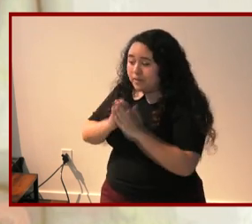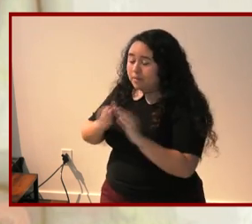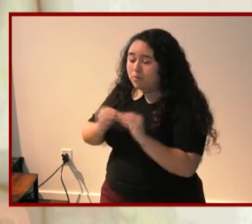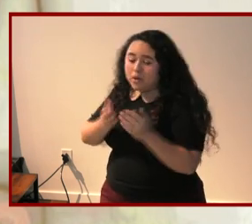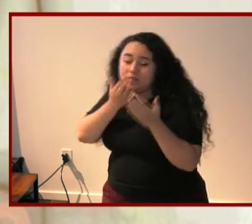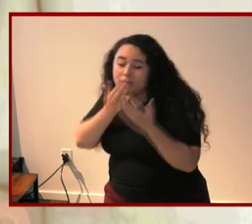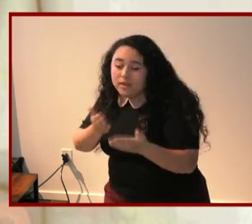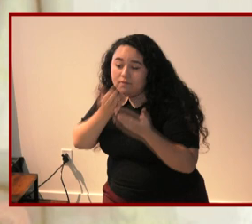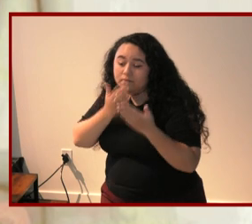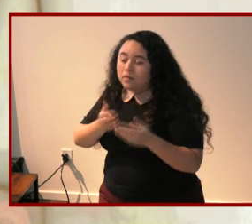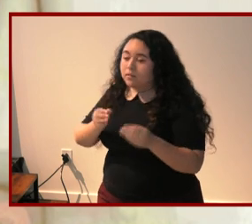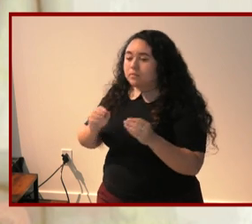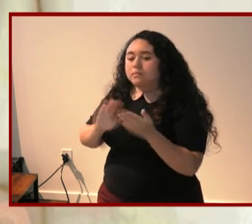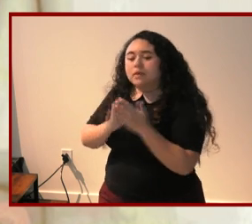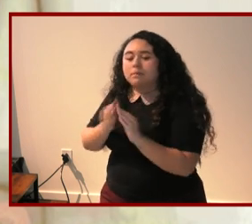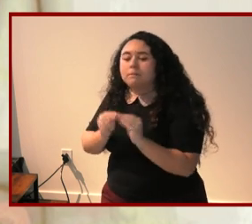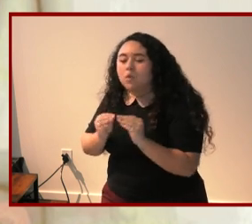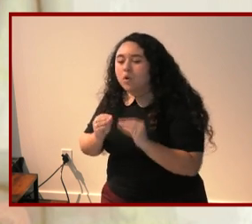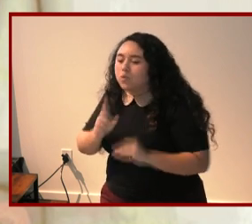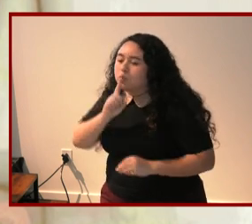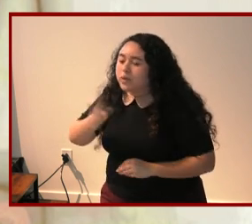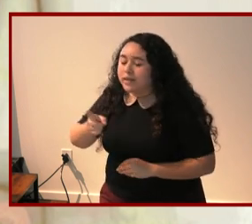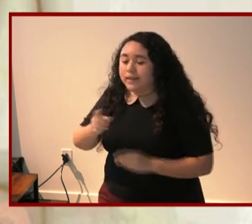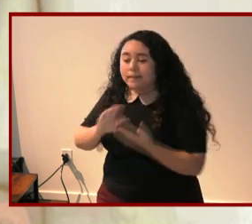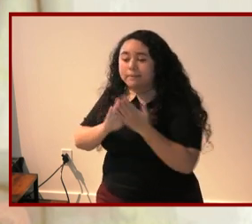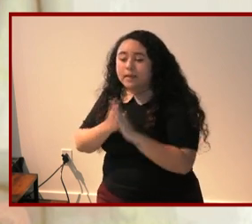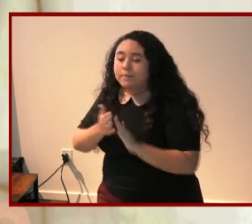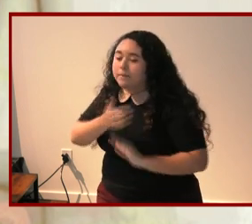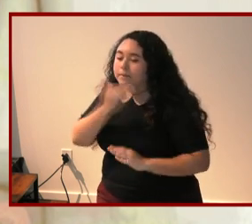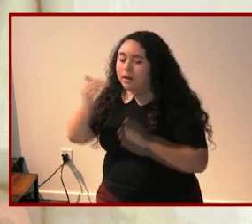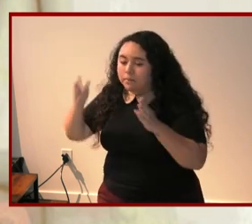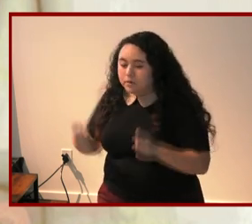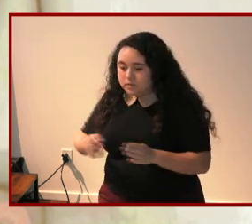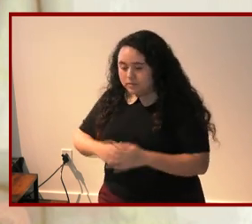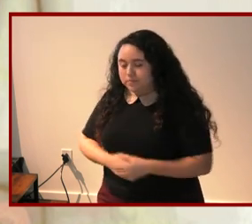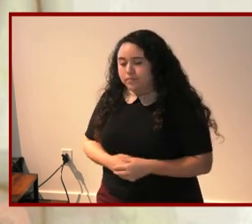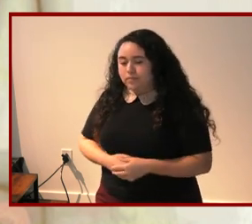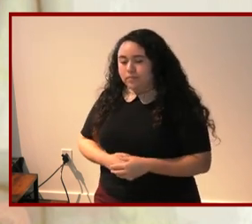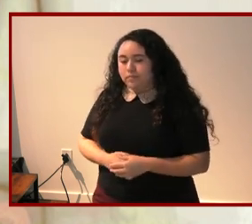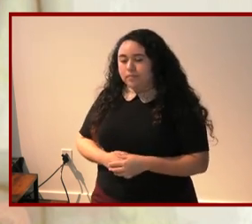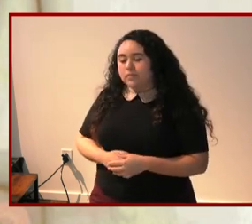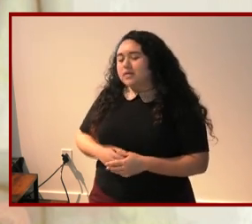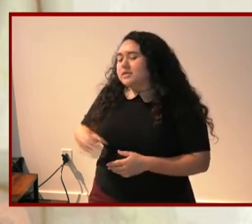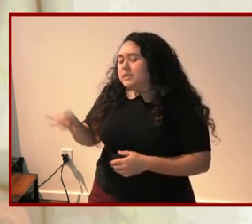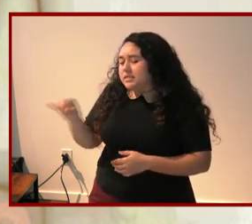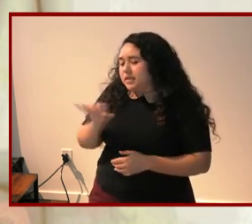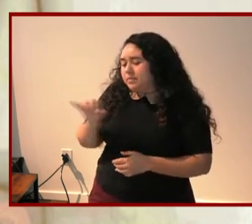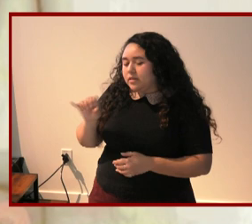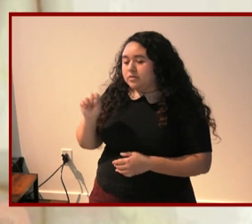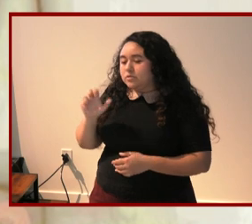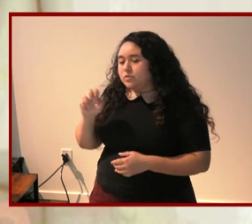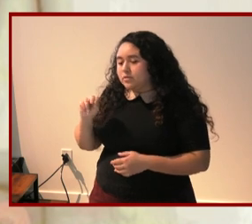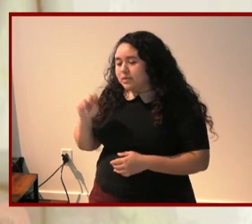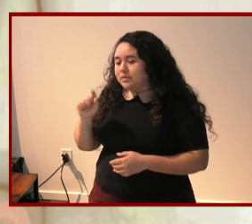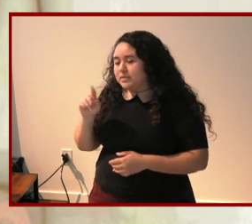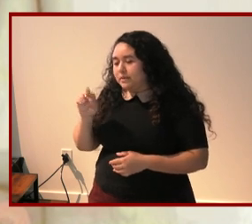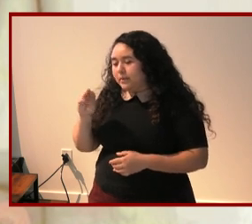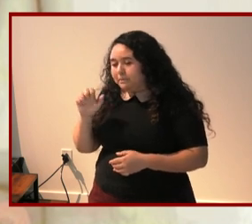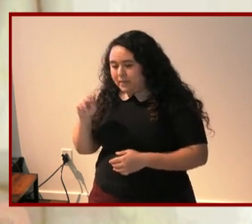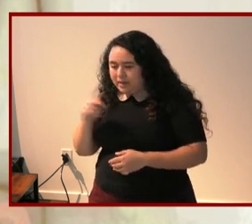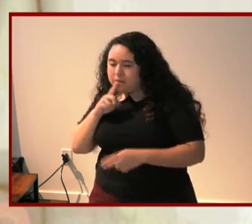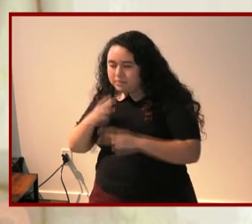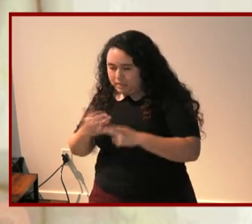grateful and more real and to become a better person similarly susan zimmerman who i mentioned